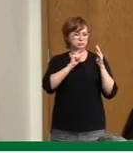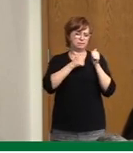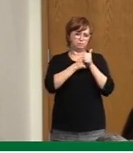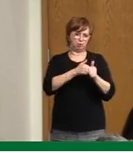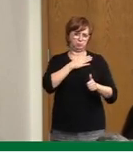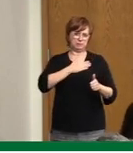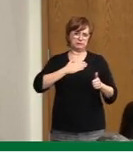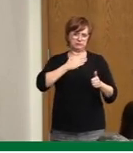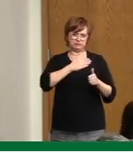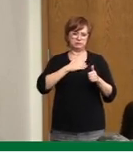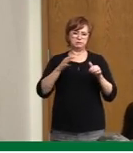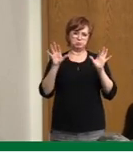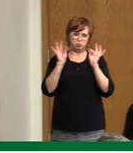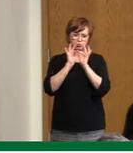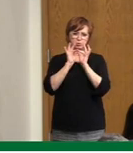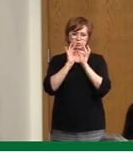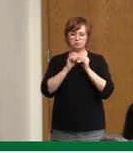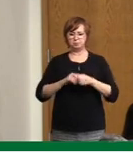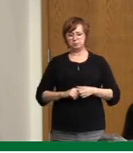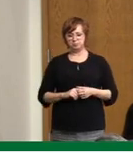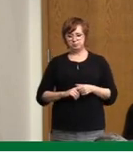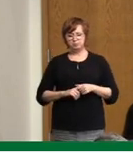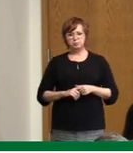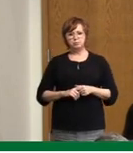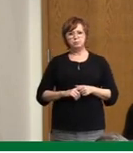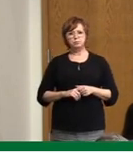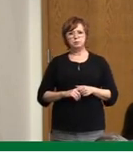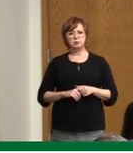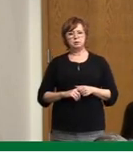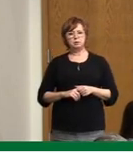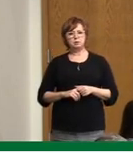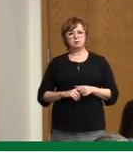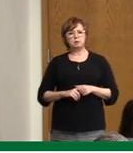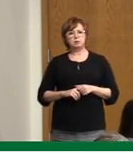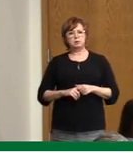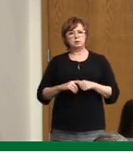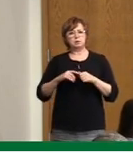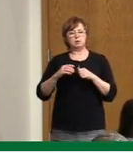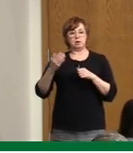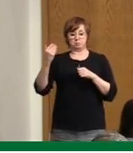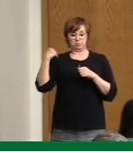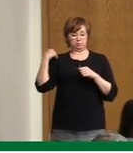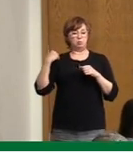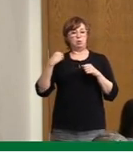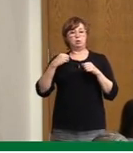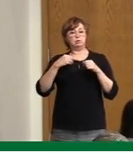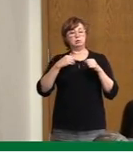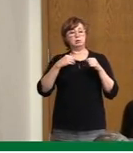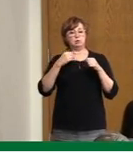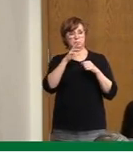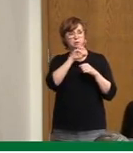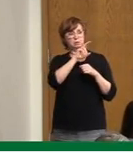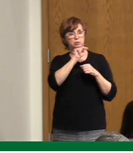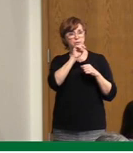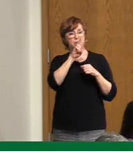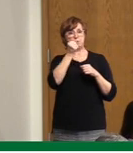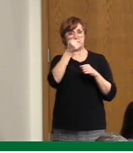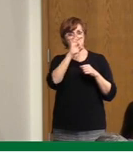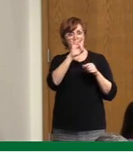public health orders around mask use from November 19th.